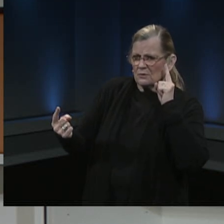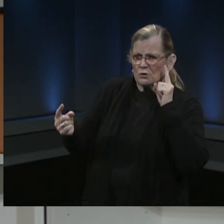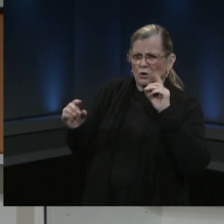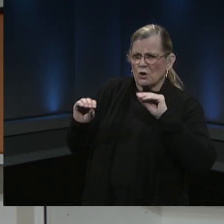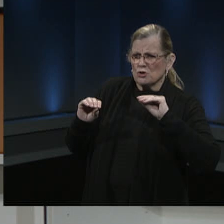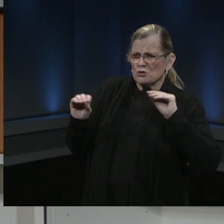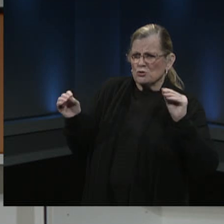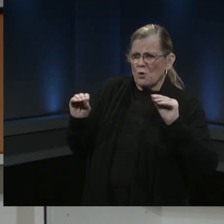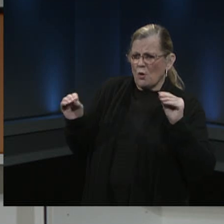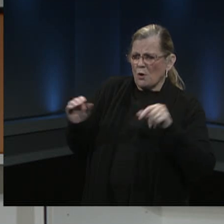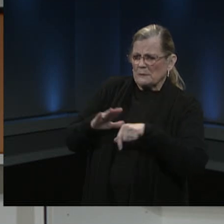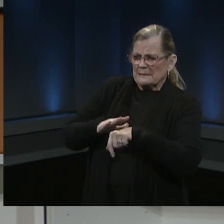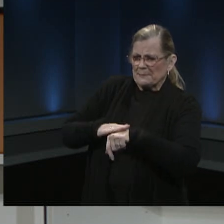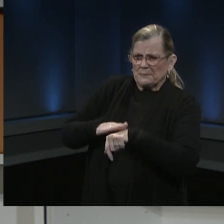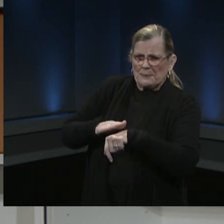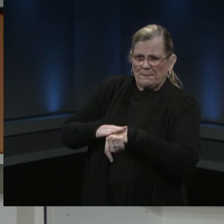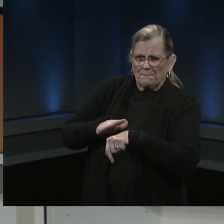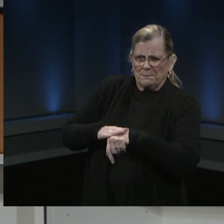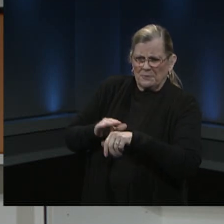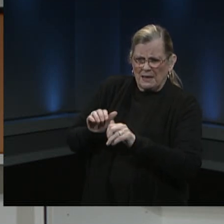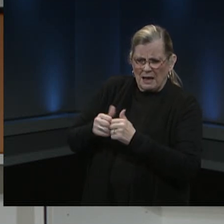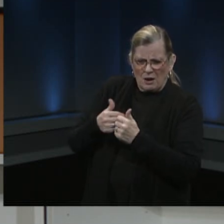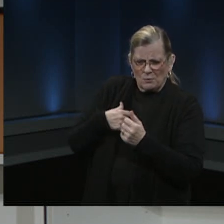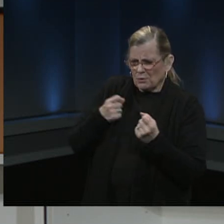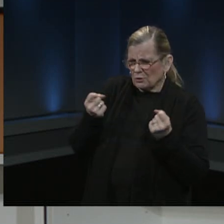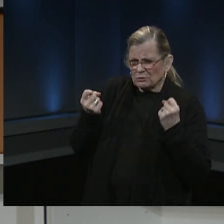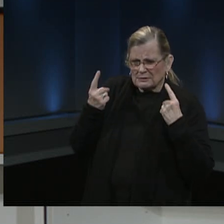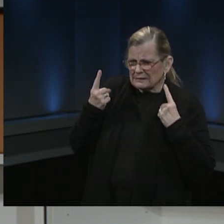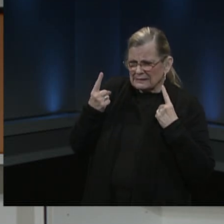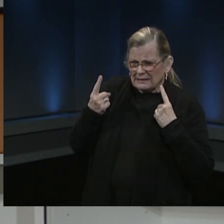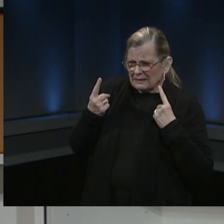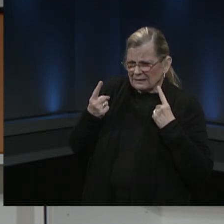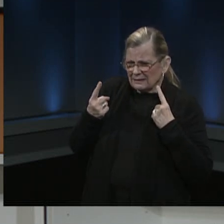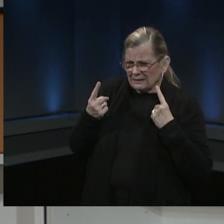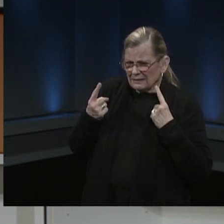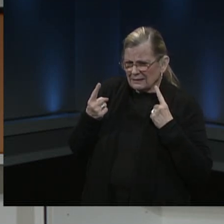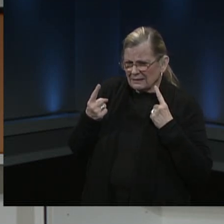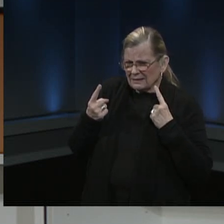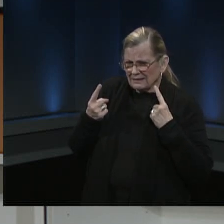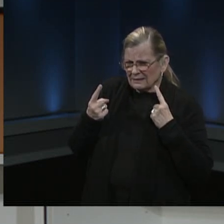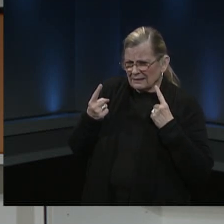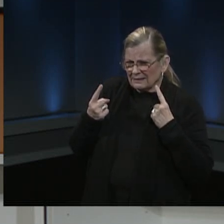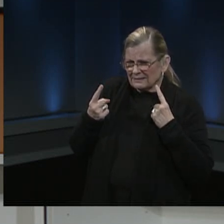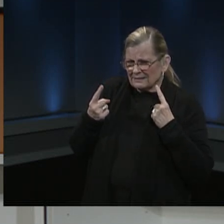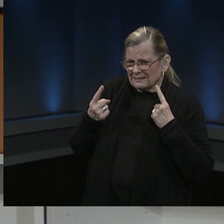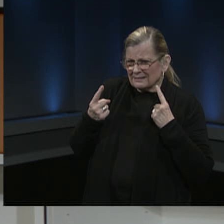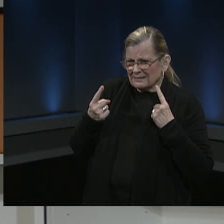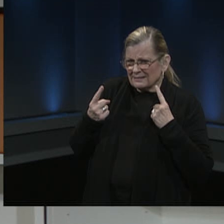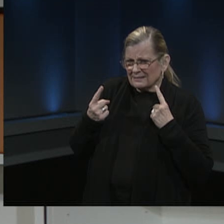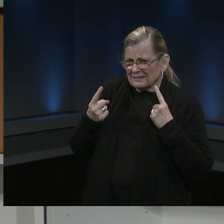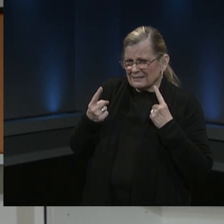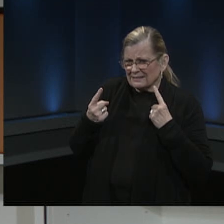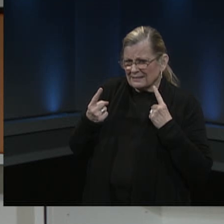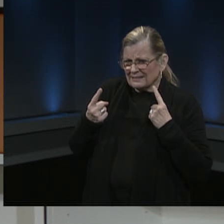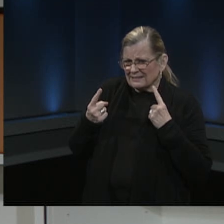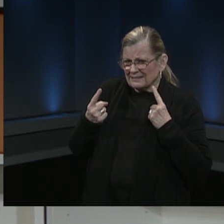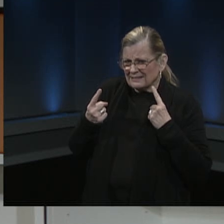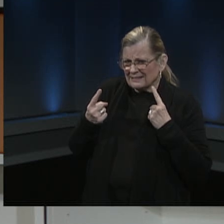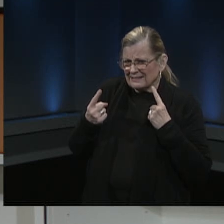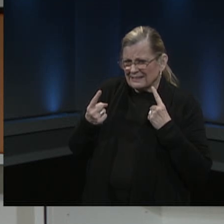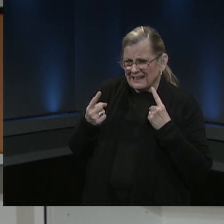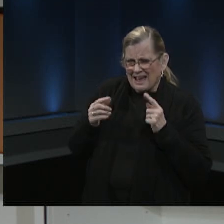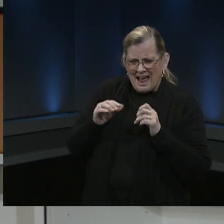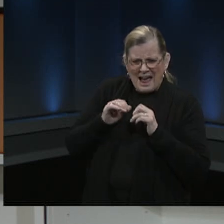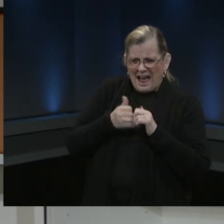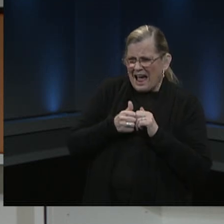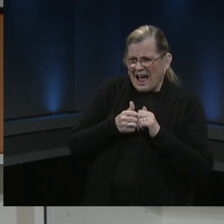will even though you want to get covid or covid symptoms after getting the vaccine is there a way how is science going